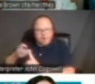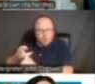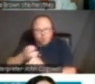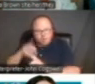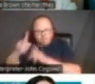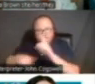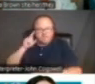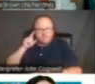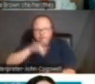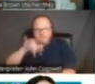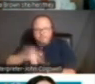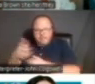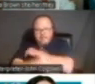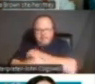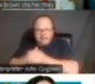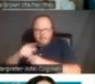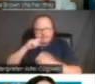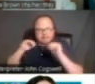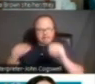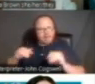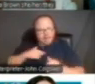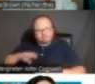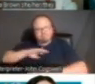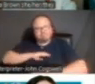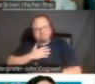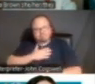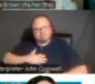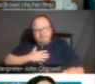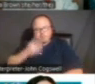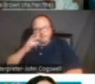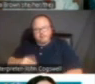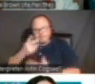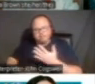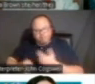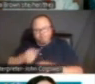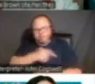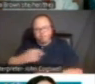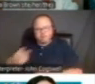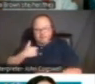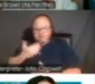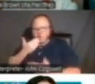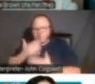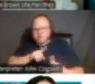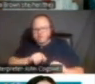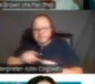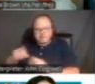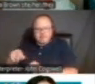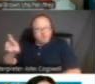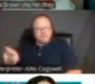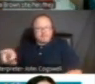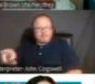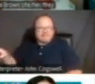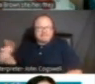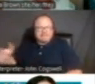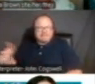Mid-County and the Desert. And I was pleased to see that both of those hearings had a good attendance. The Riverside one did not